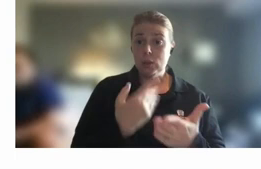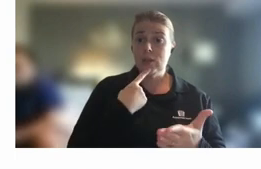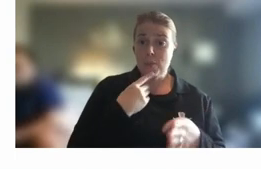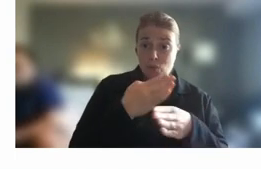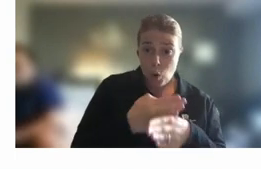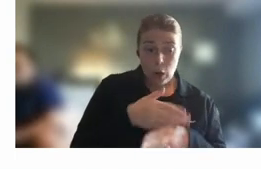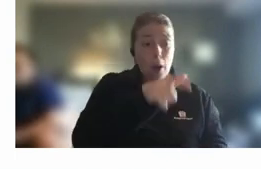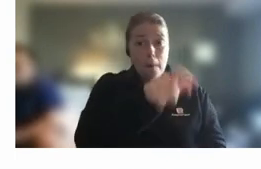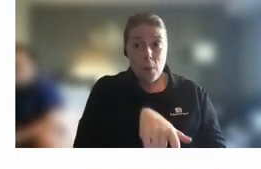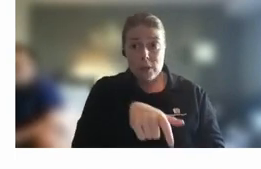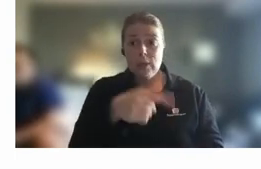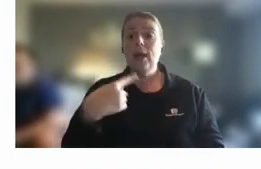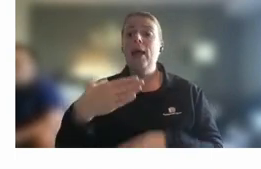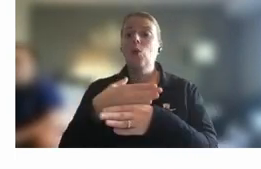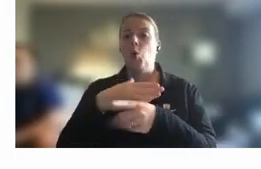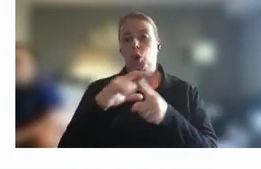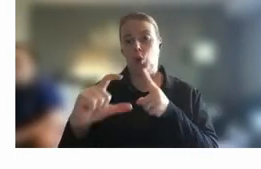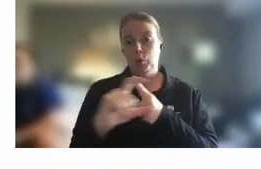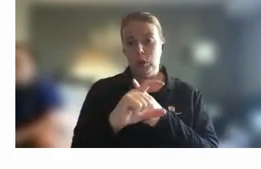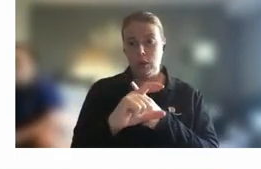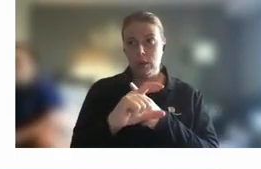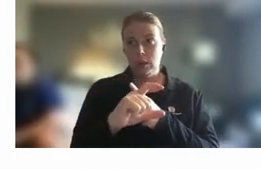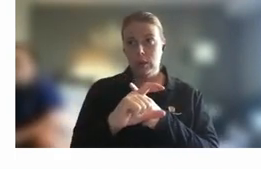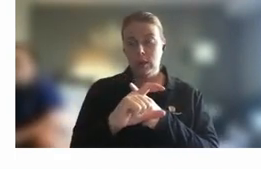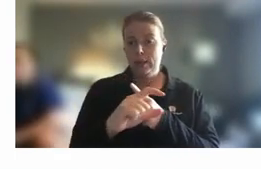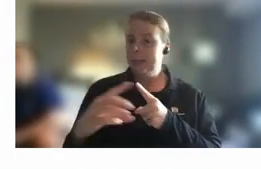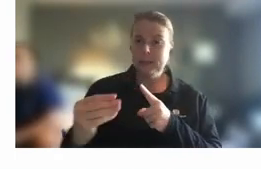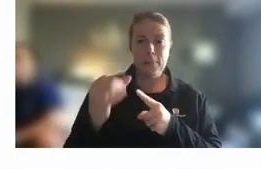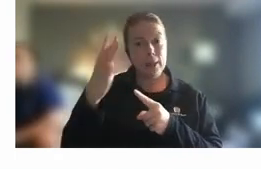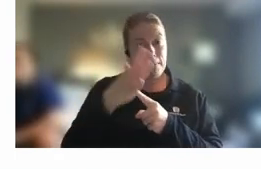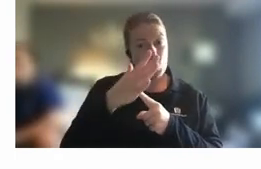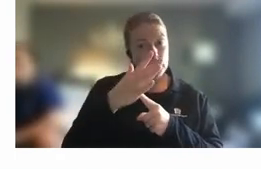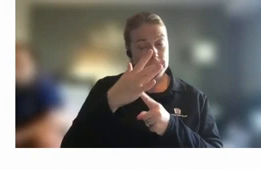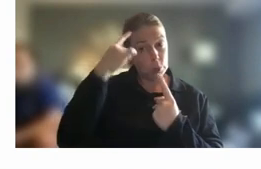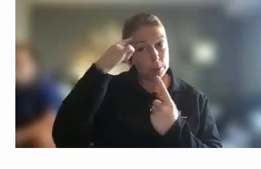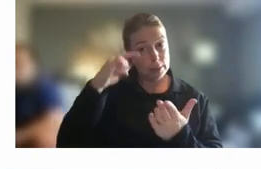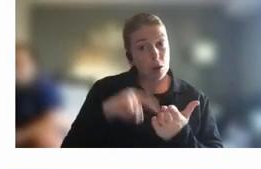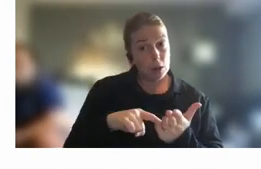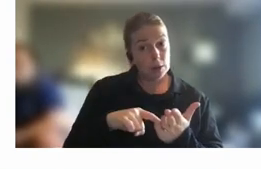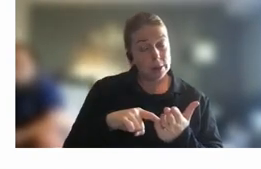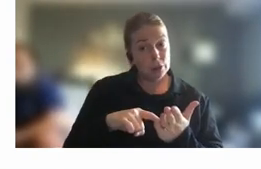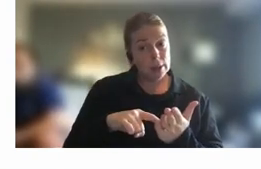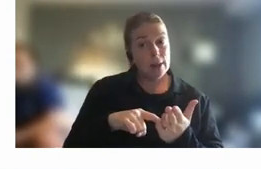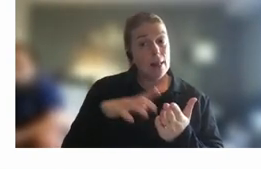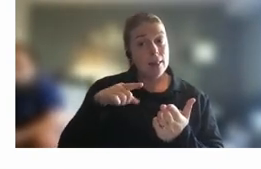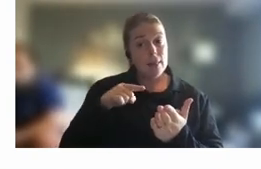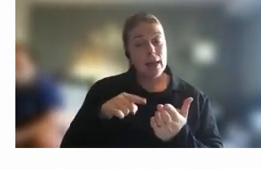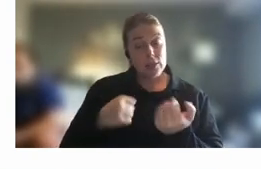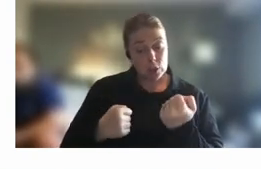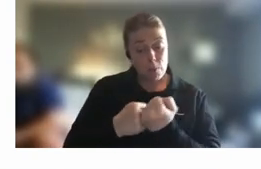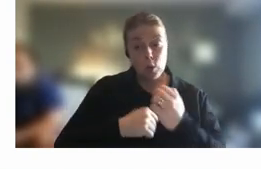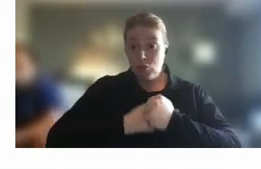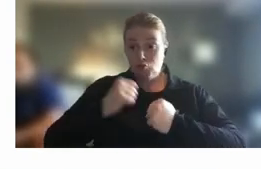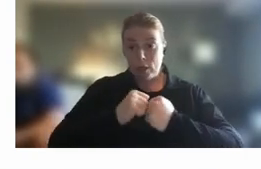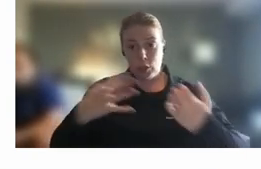culture and it's just something that i think is really important to acknowledge that um that needs to be in place as those supporting structures to